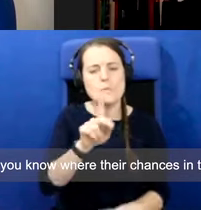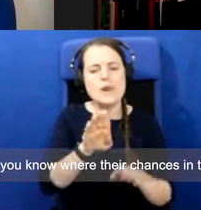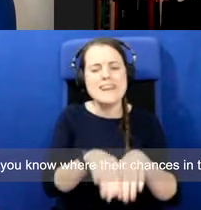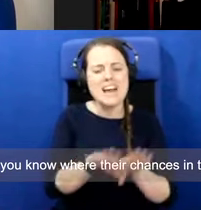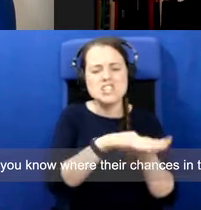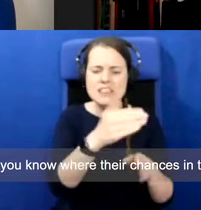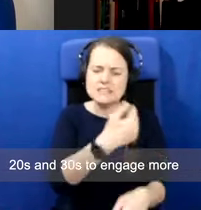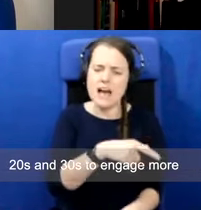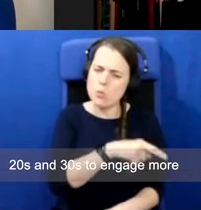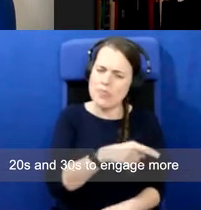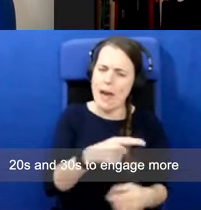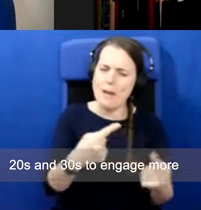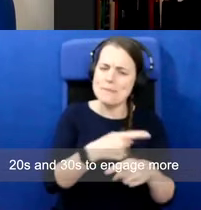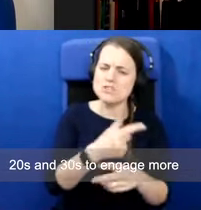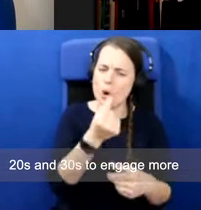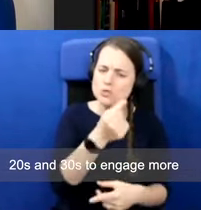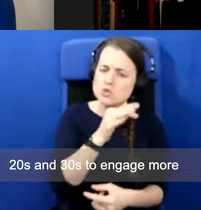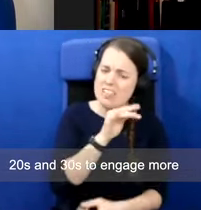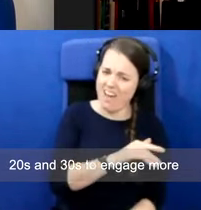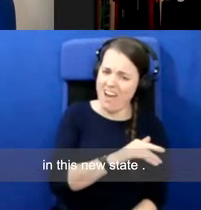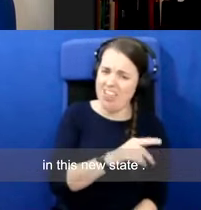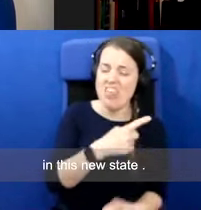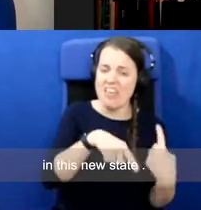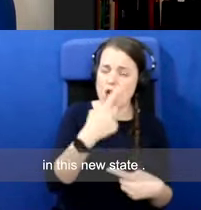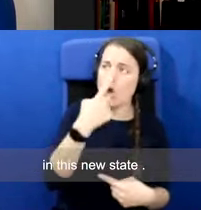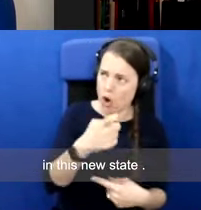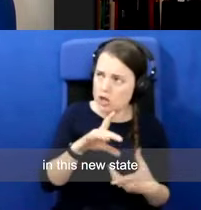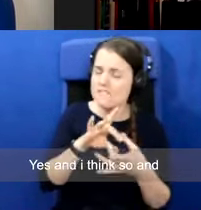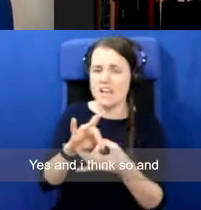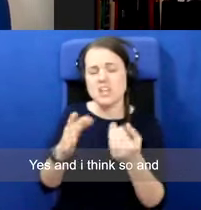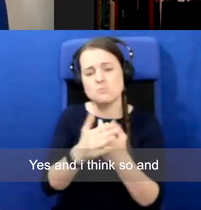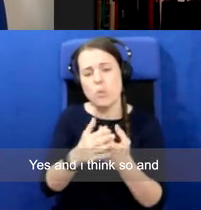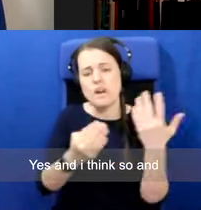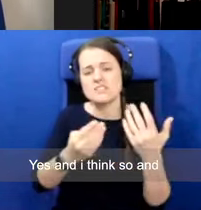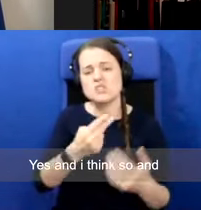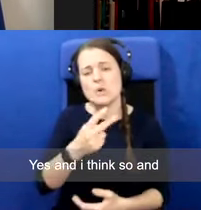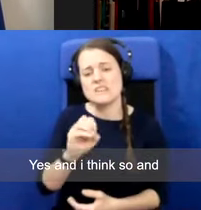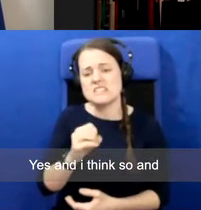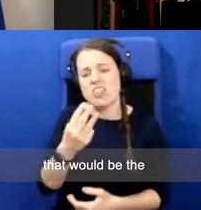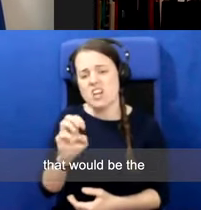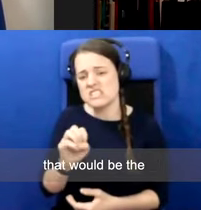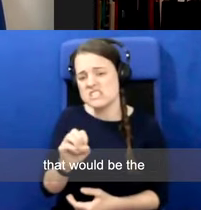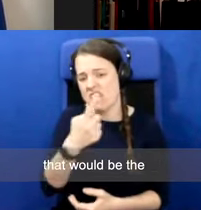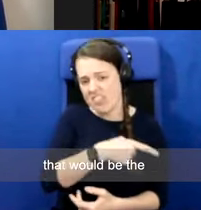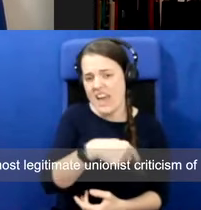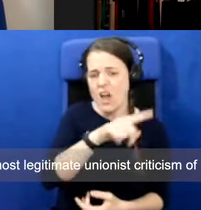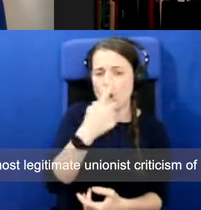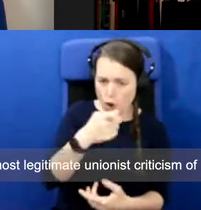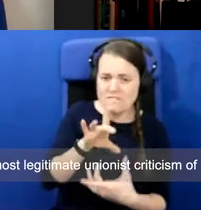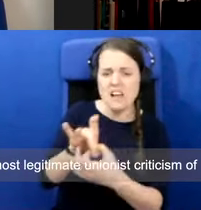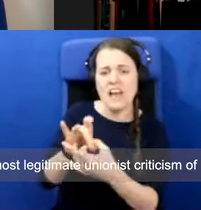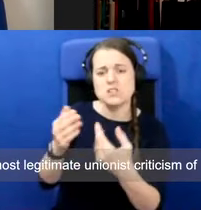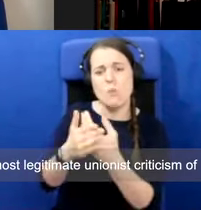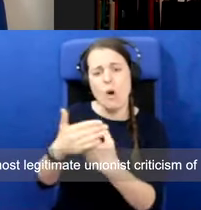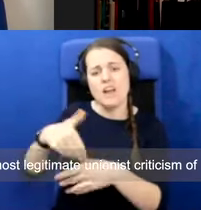there chances in the 20s and 30s to engage more in this new state? Yes, and I think so. And that would be the most